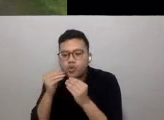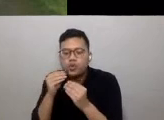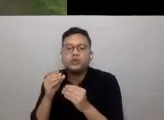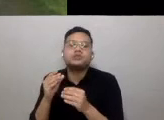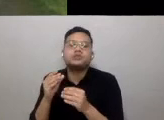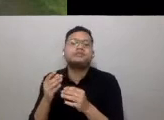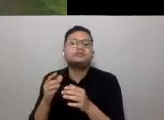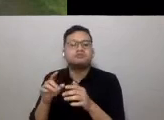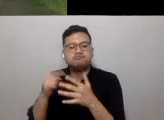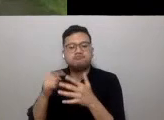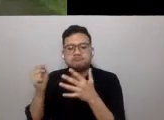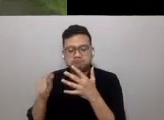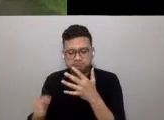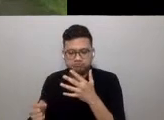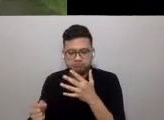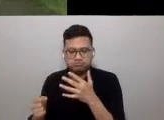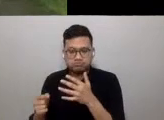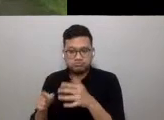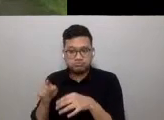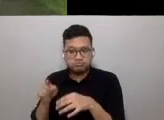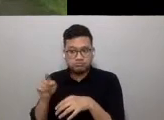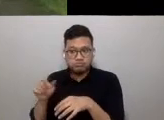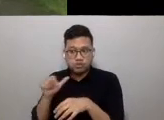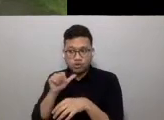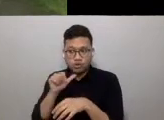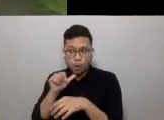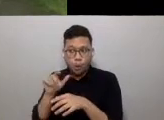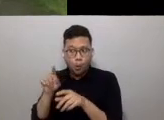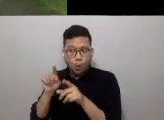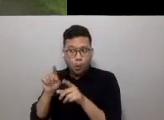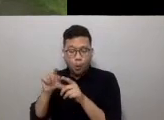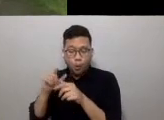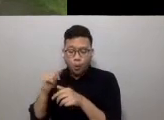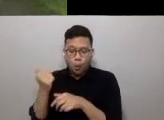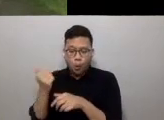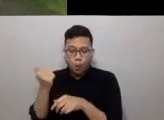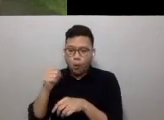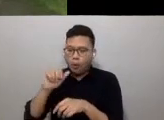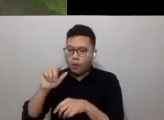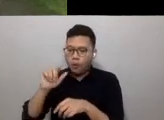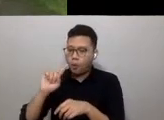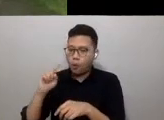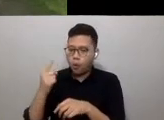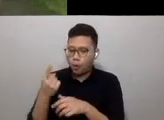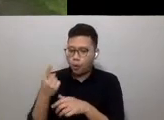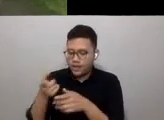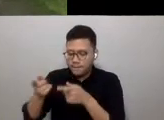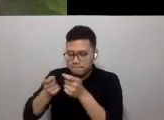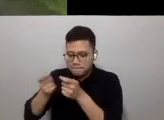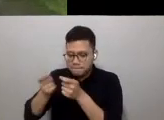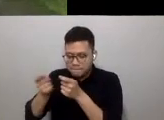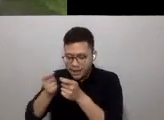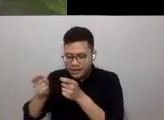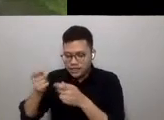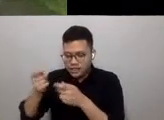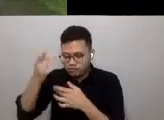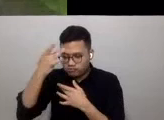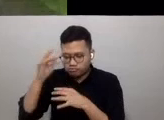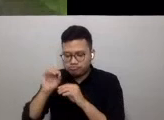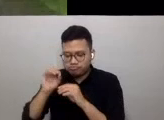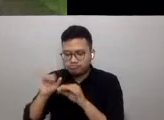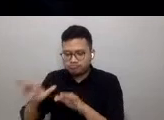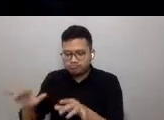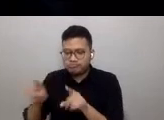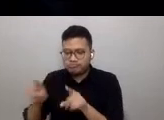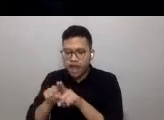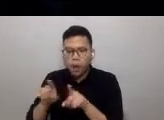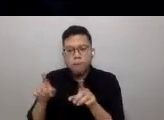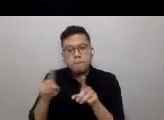waves of further outbreak, but also be resilient to climate change-related disaster too.